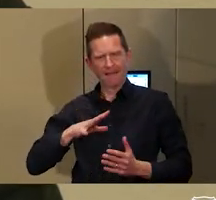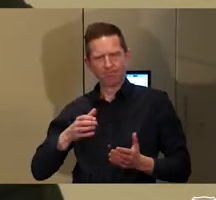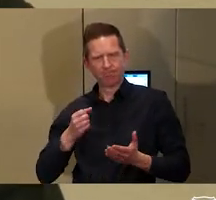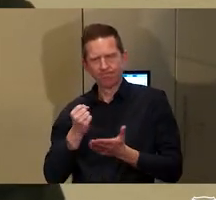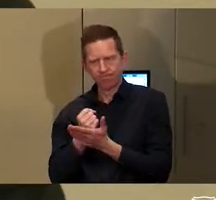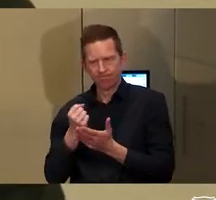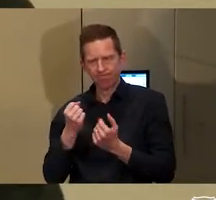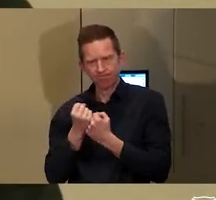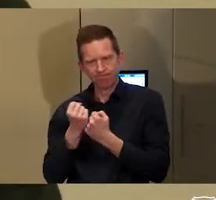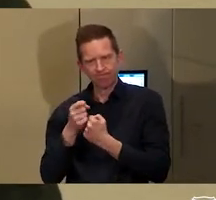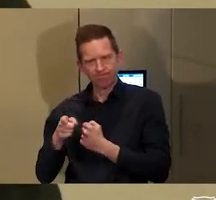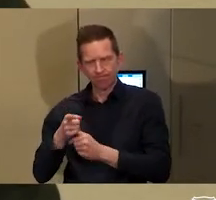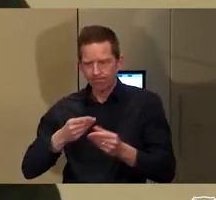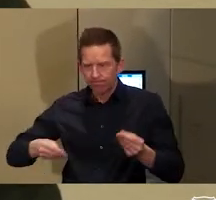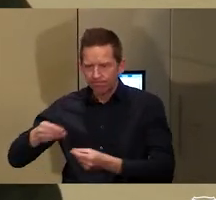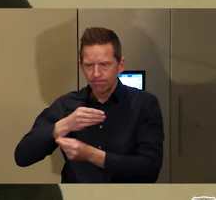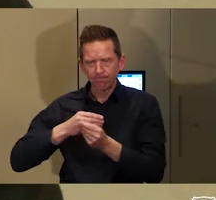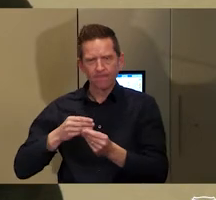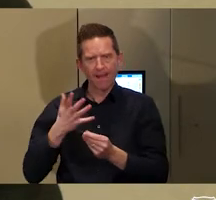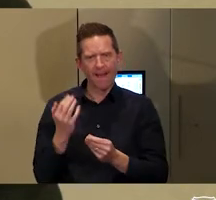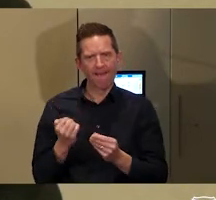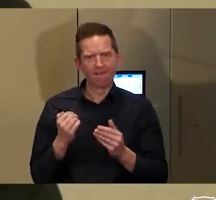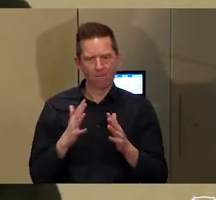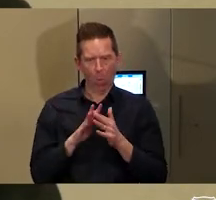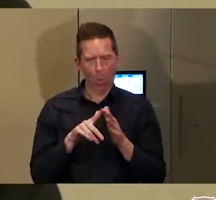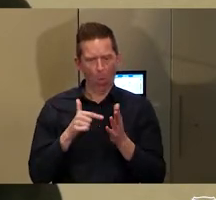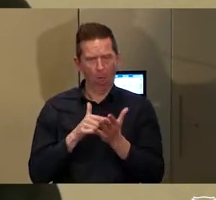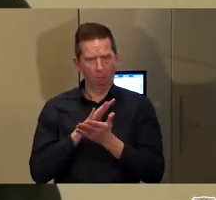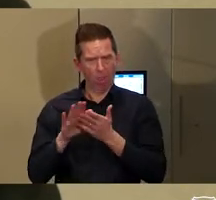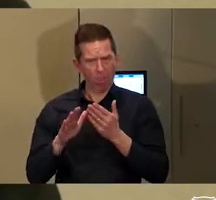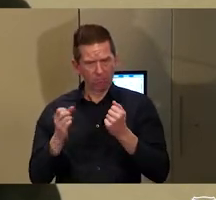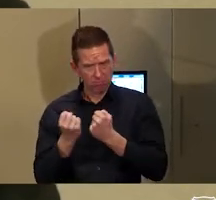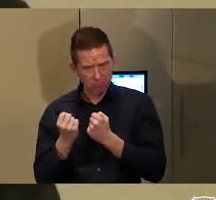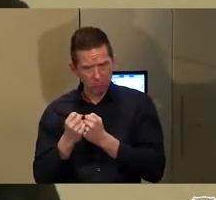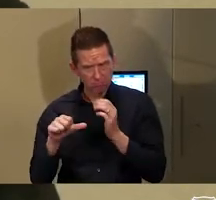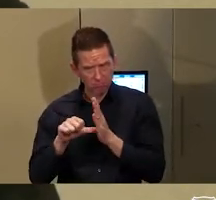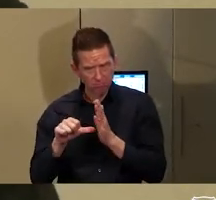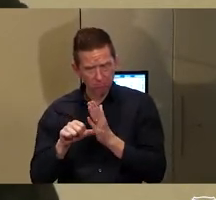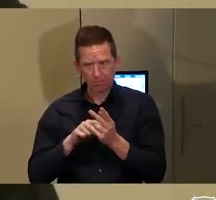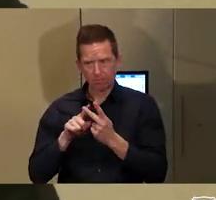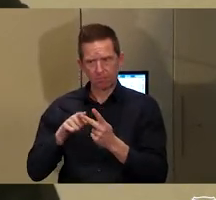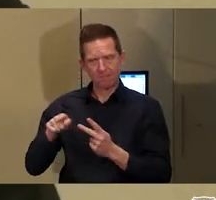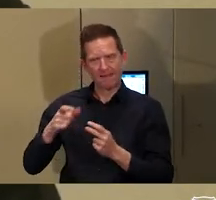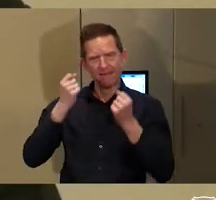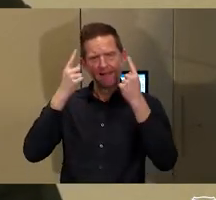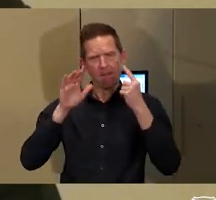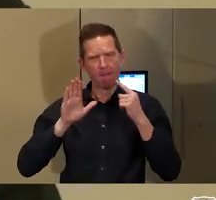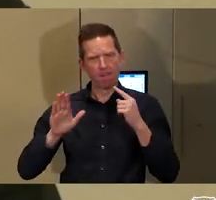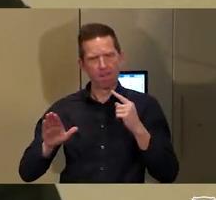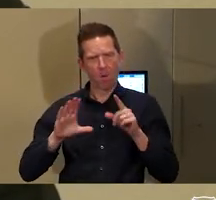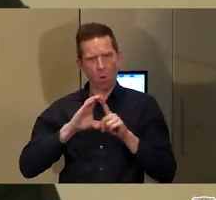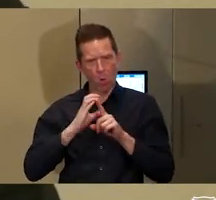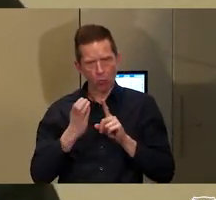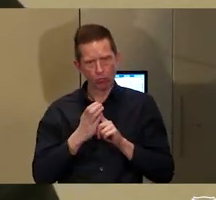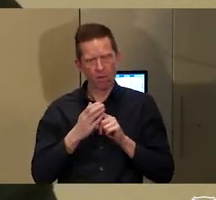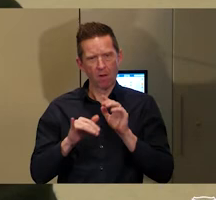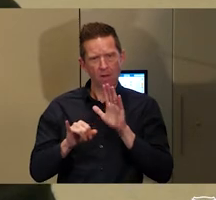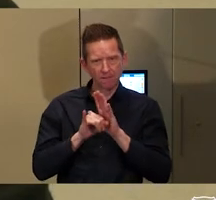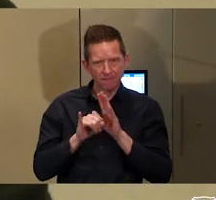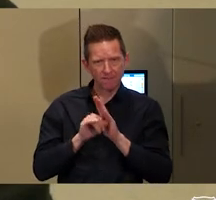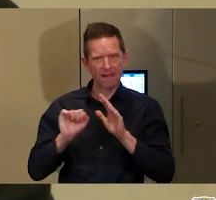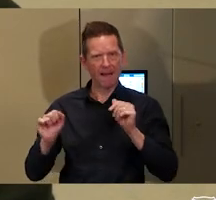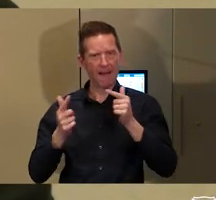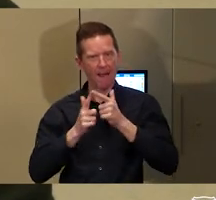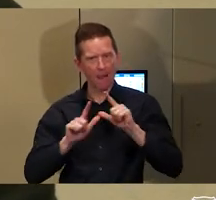see how their identity, their country, their language, their knowledge